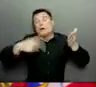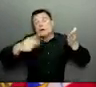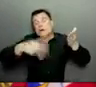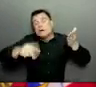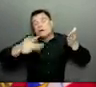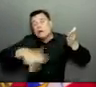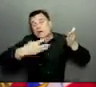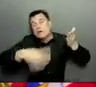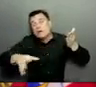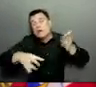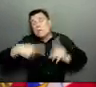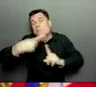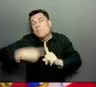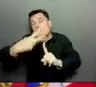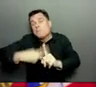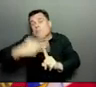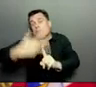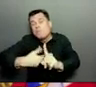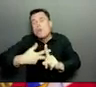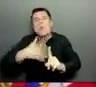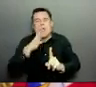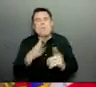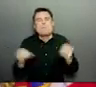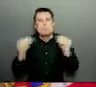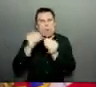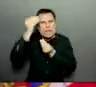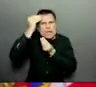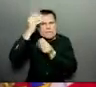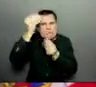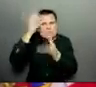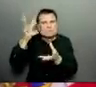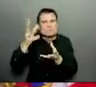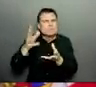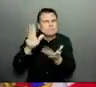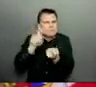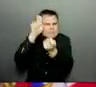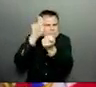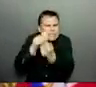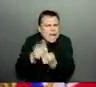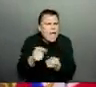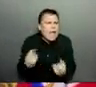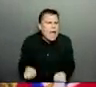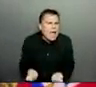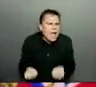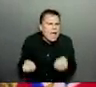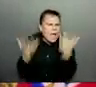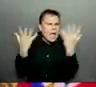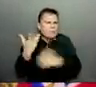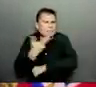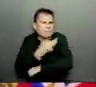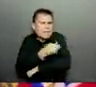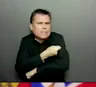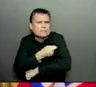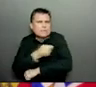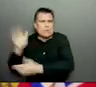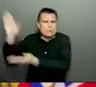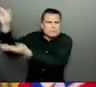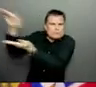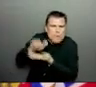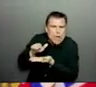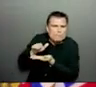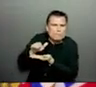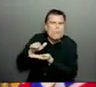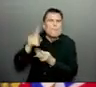details about exactly how much vaccine and who is eligible to receive the vaccine and where and how.